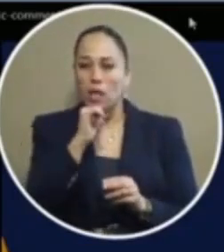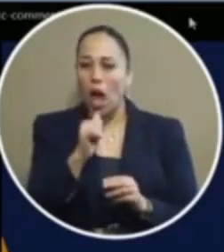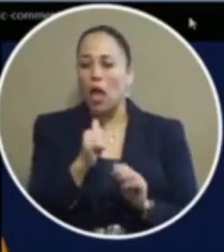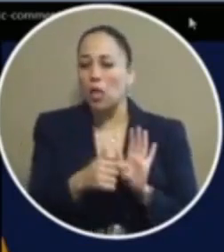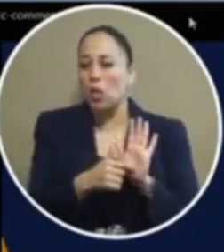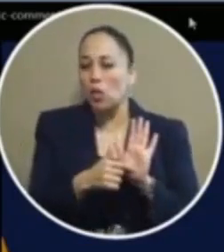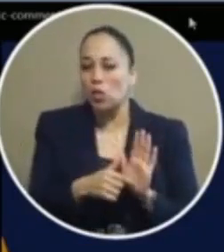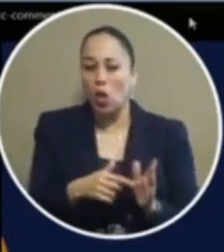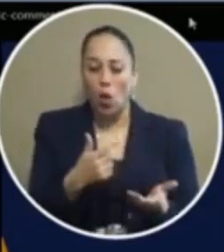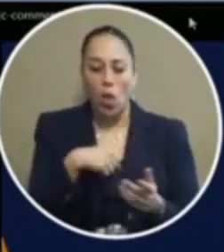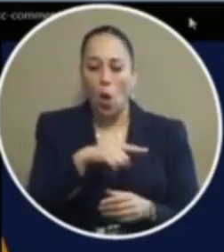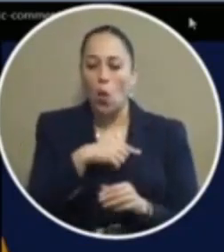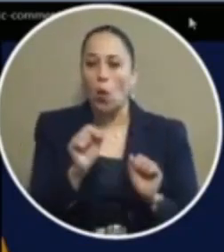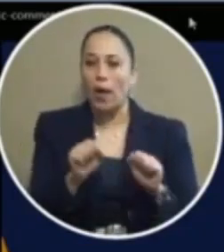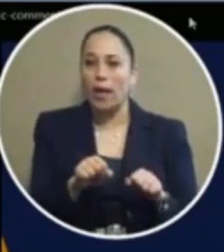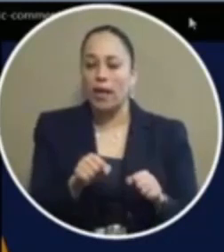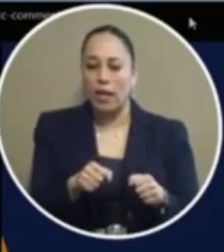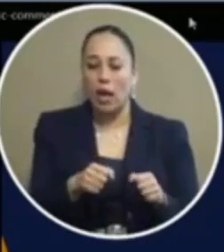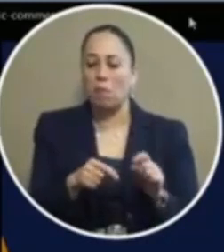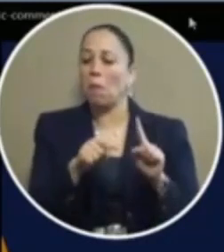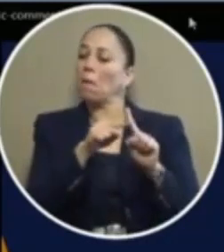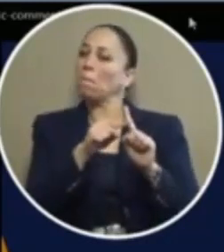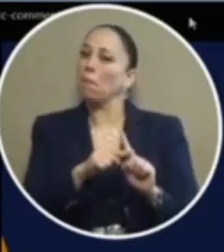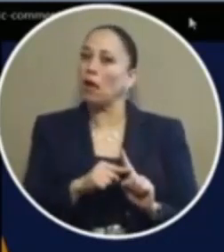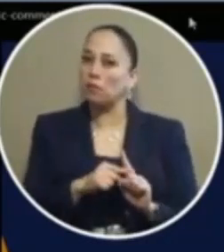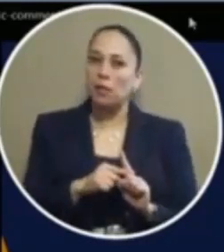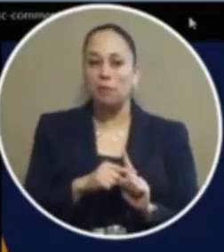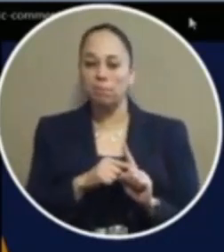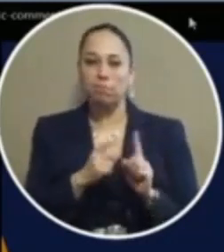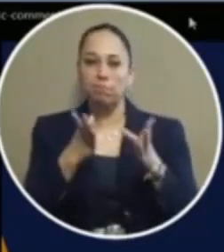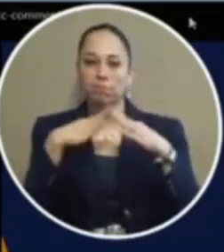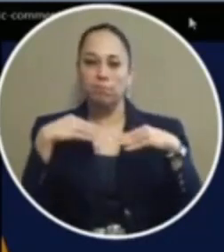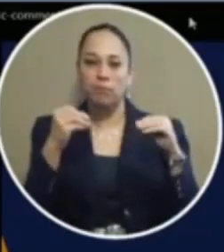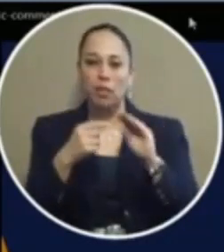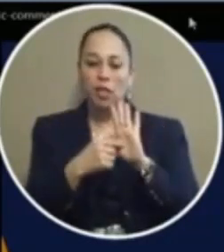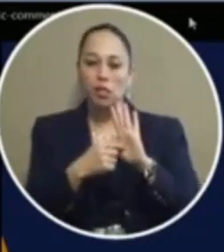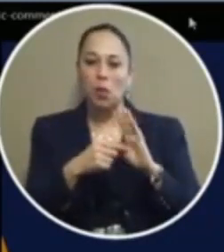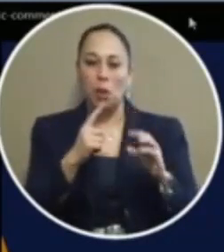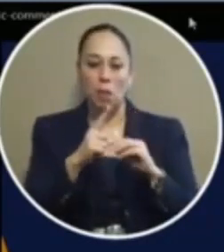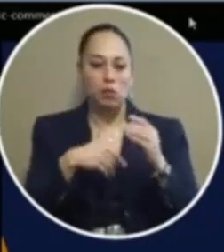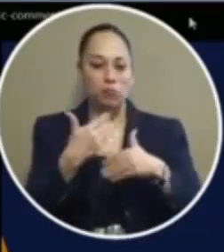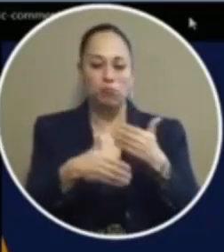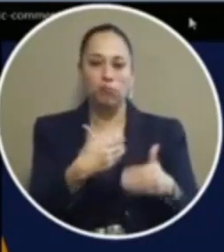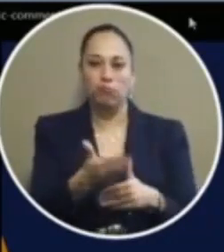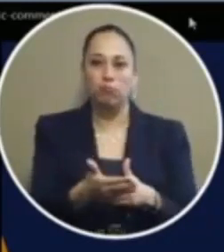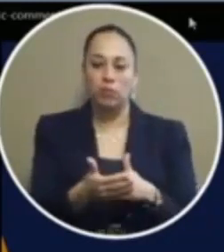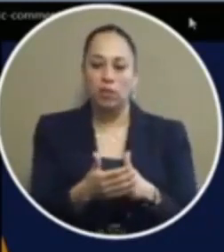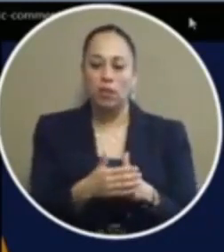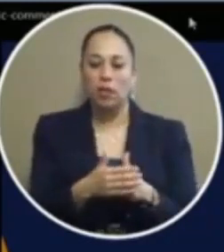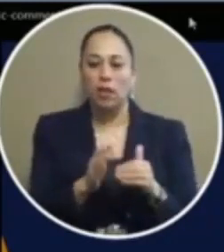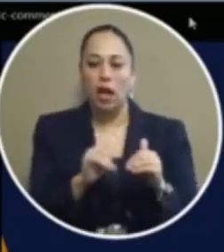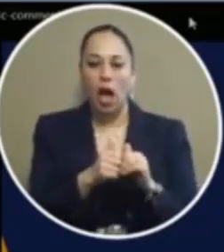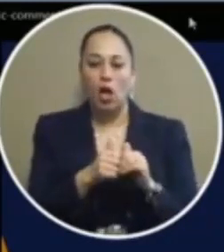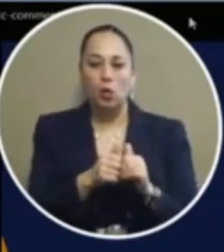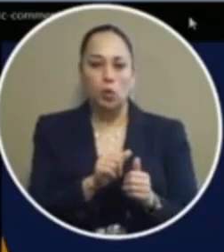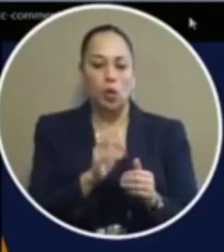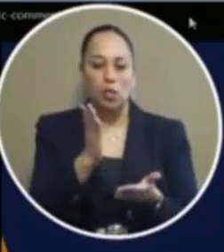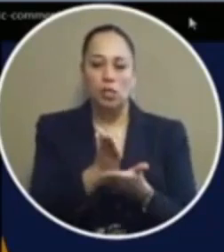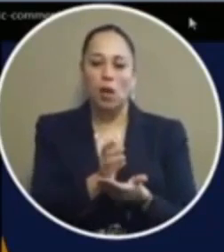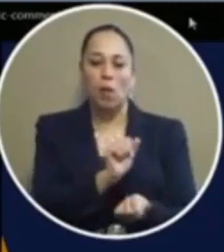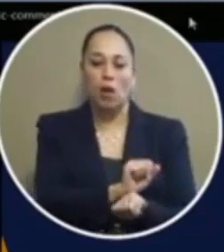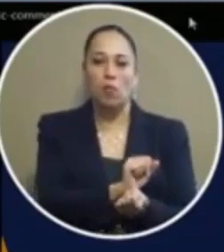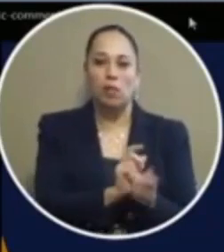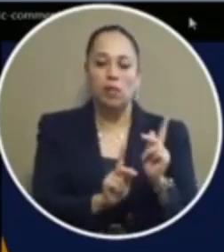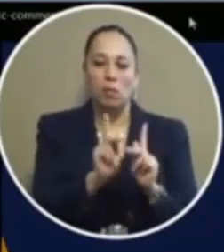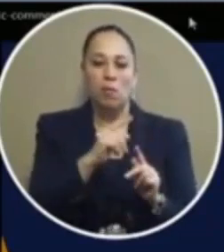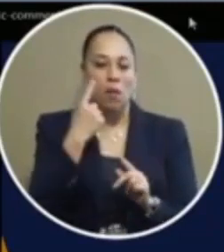that you are able to be positive and optimistic and showing that el paso is going to move forward and move away from arresting individuals for